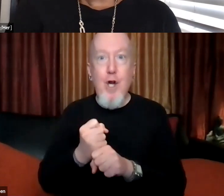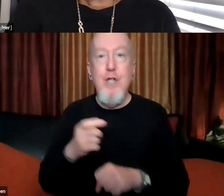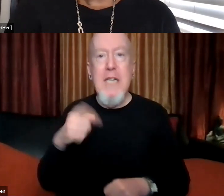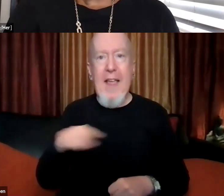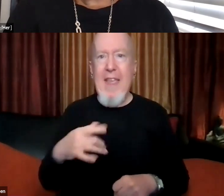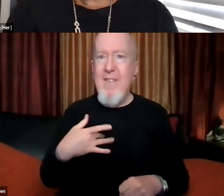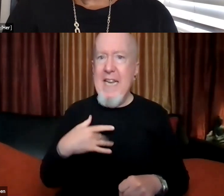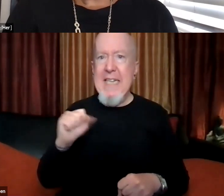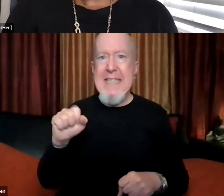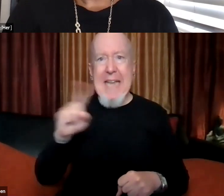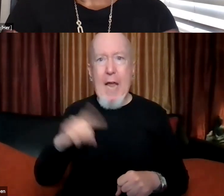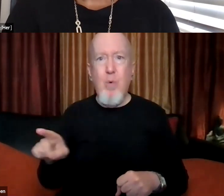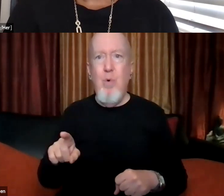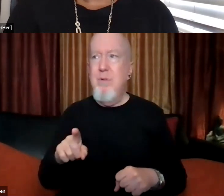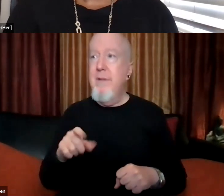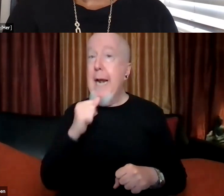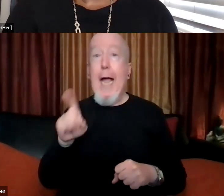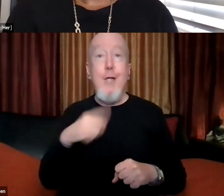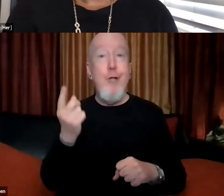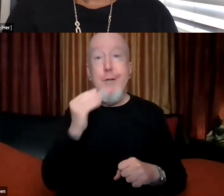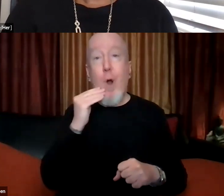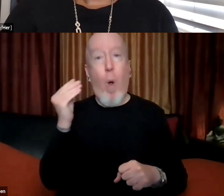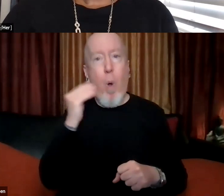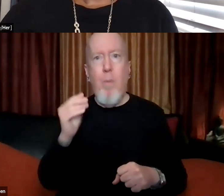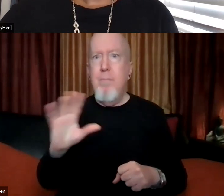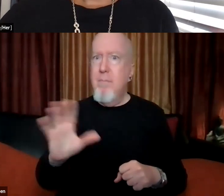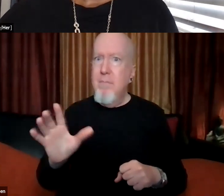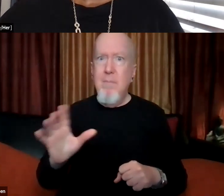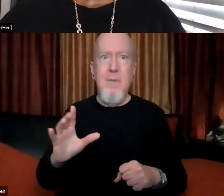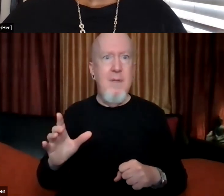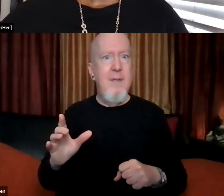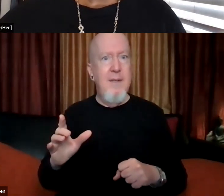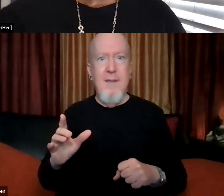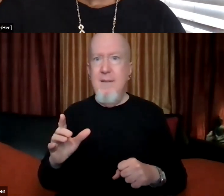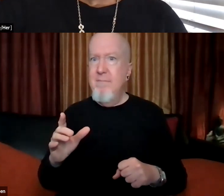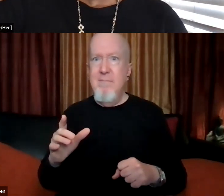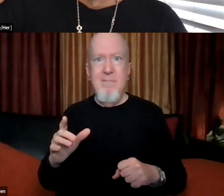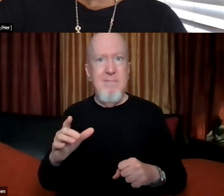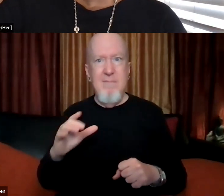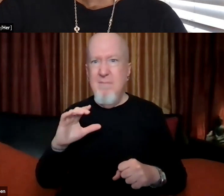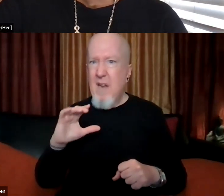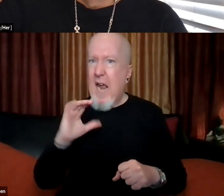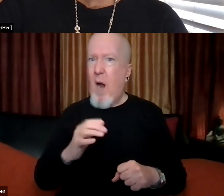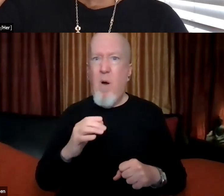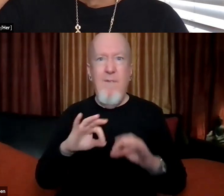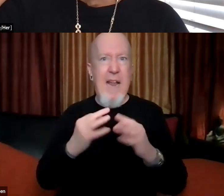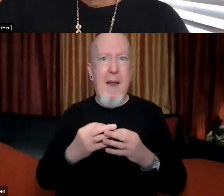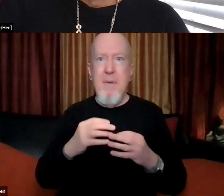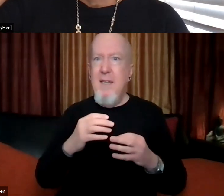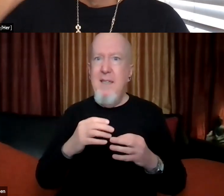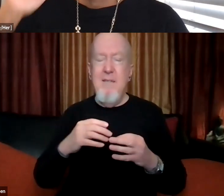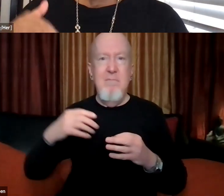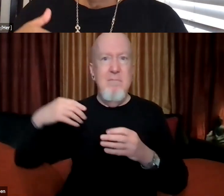Santa Cruz is more than their home. It's like, you know, it's where so much, so many of their family memories are, and